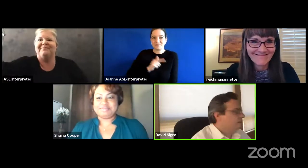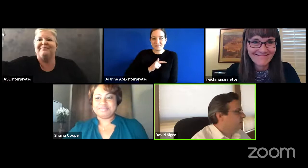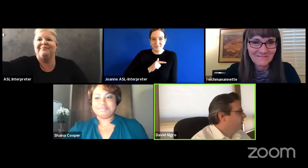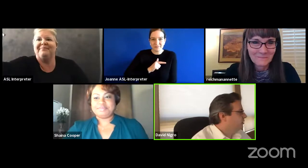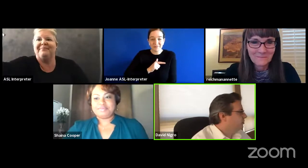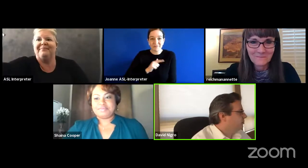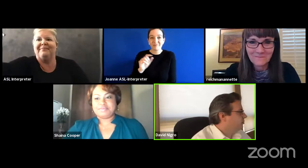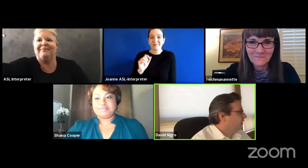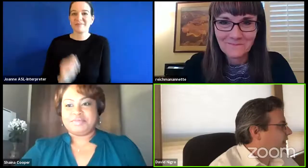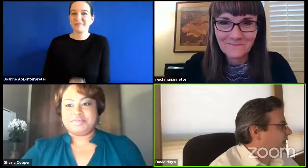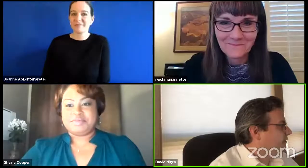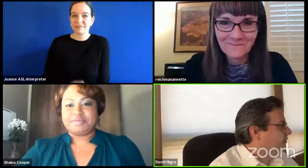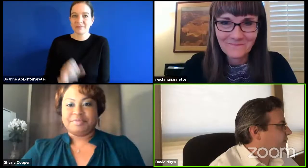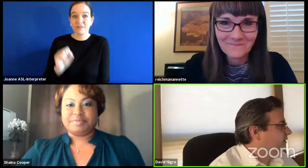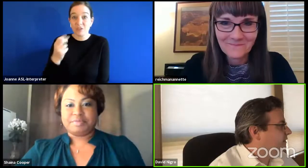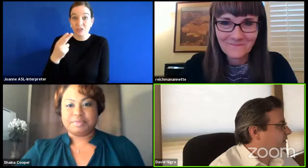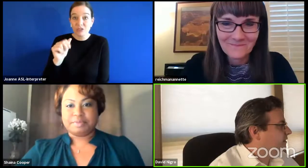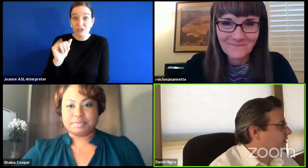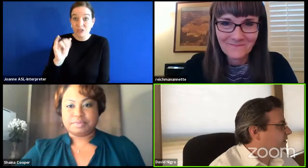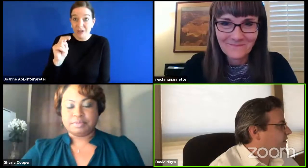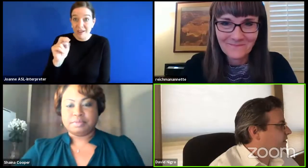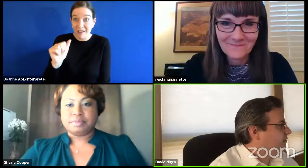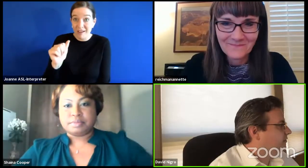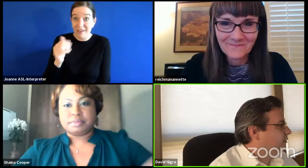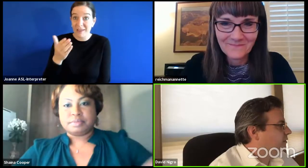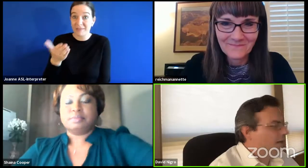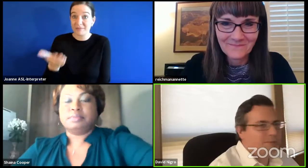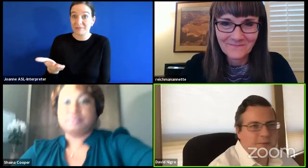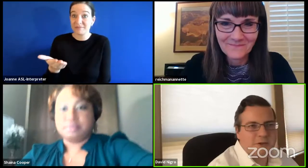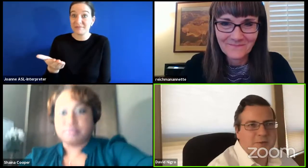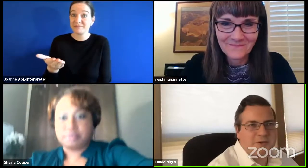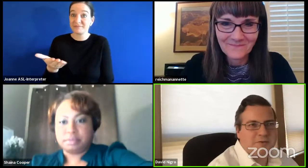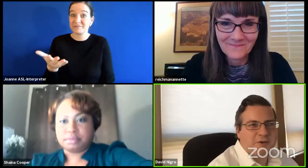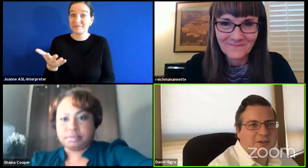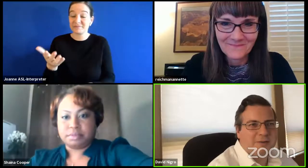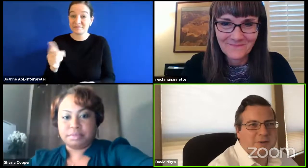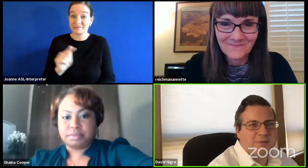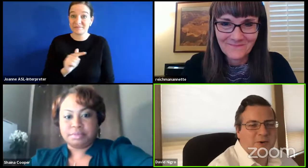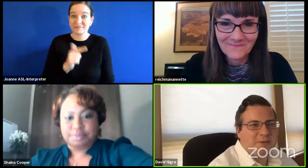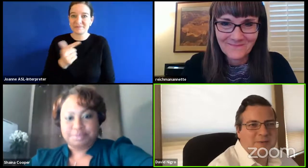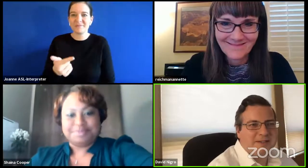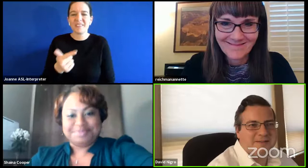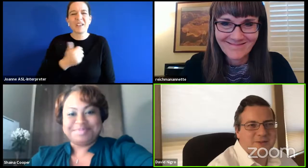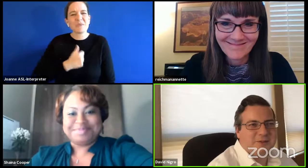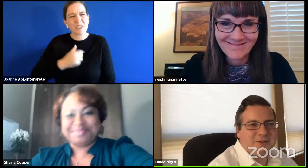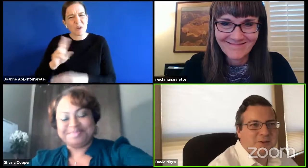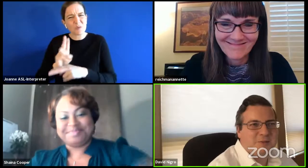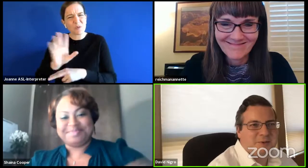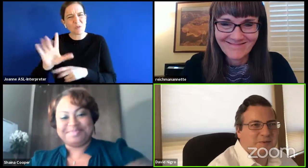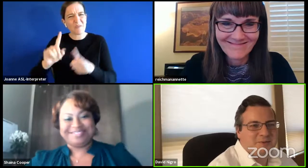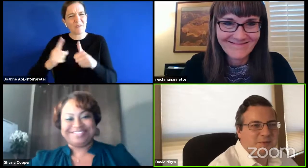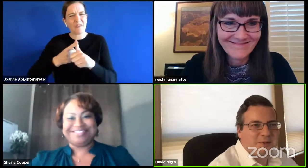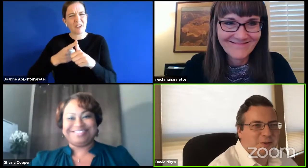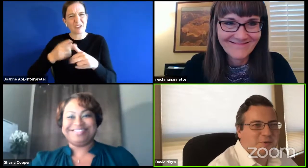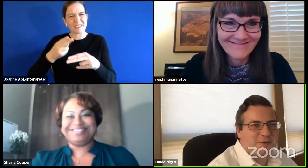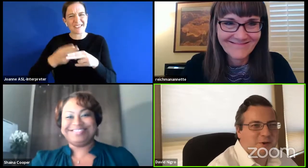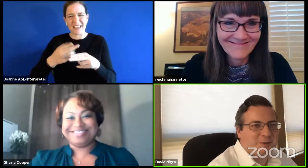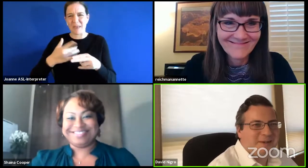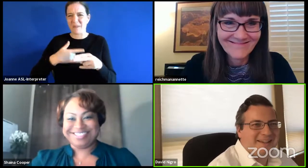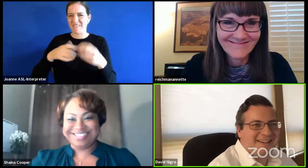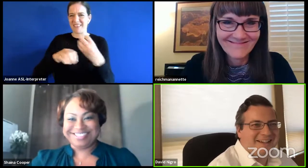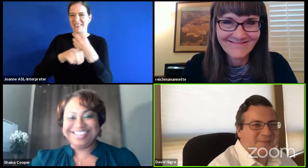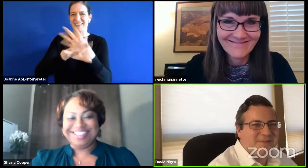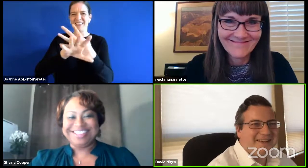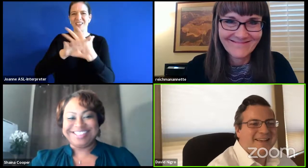shana you will have the floor and i'm sorry i'm using first names more maybe it's on zoom and it feels more